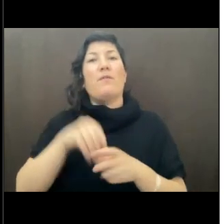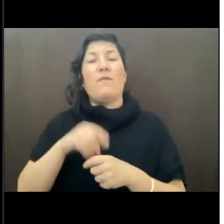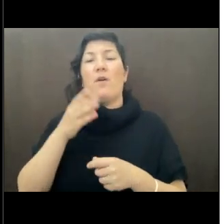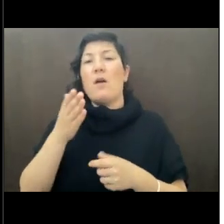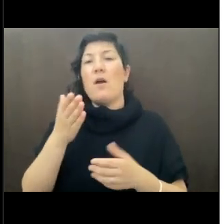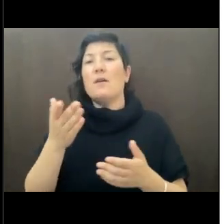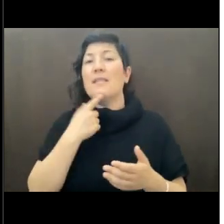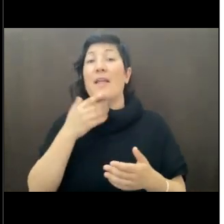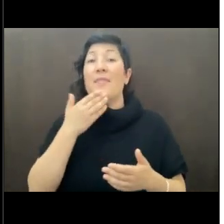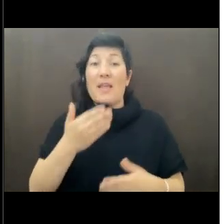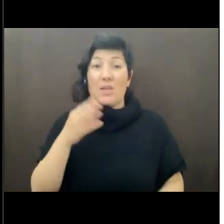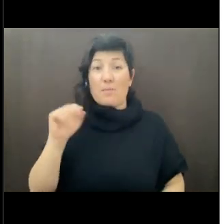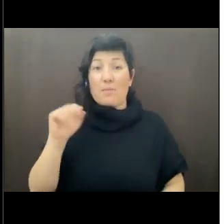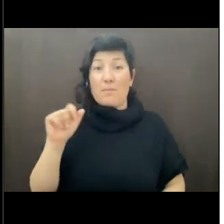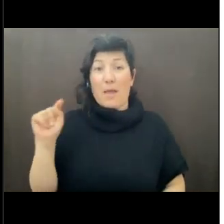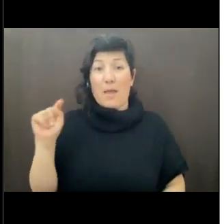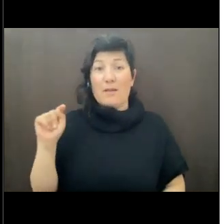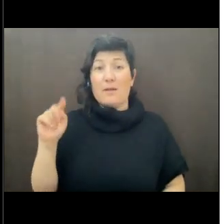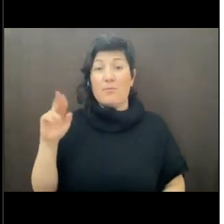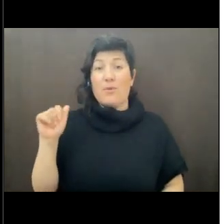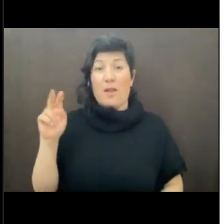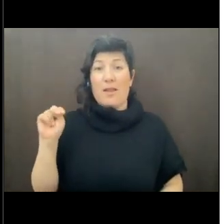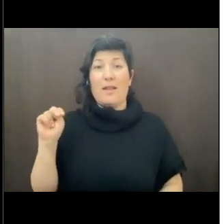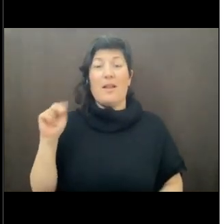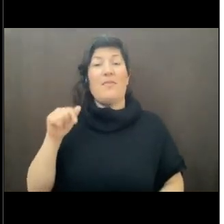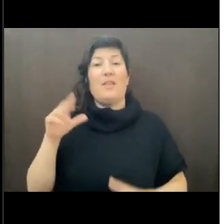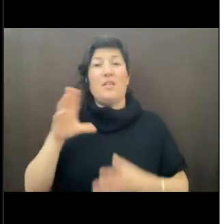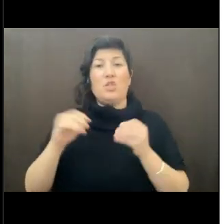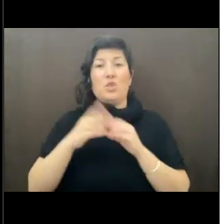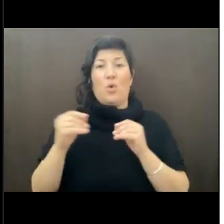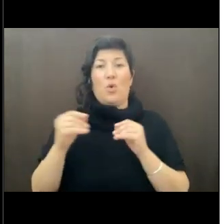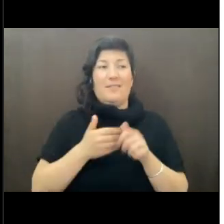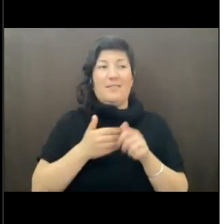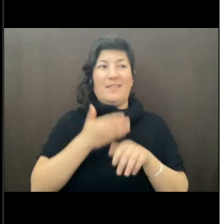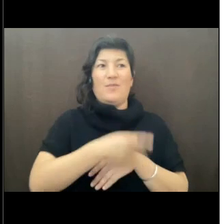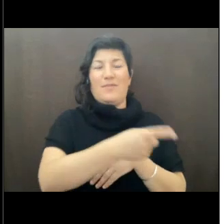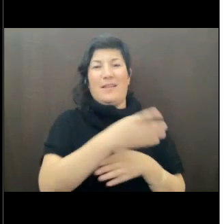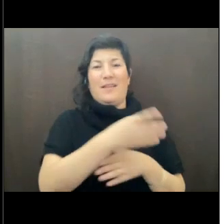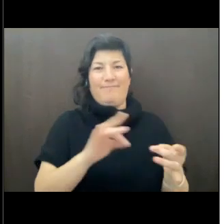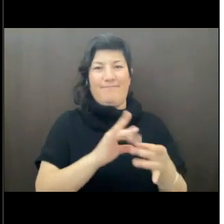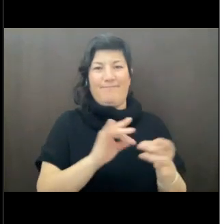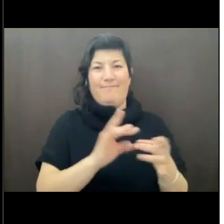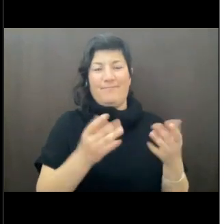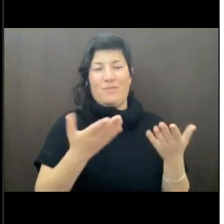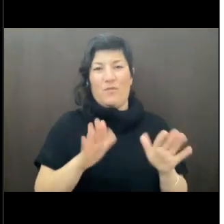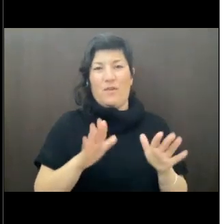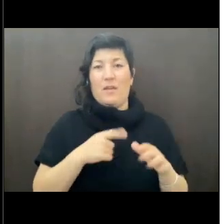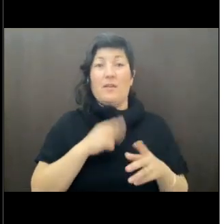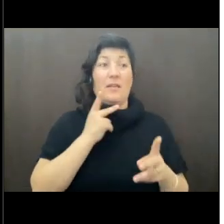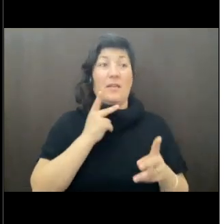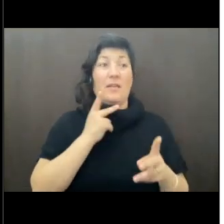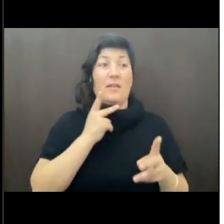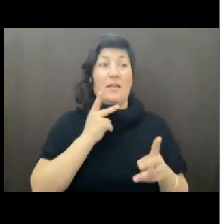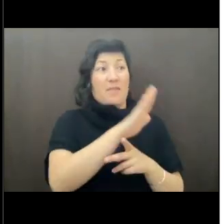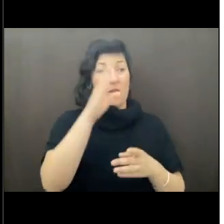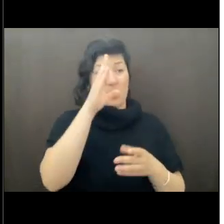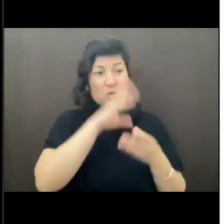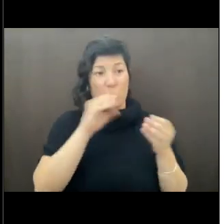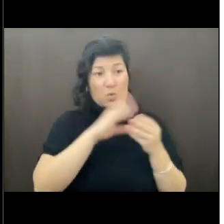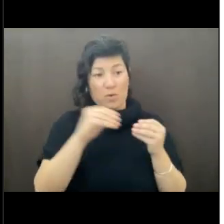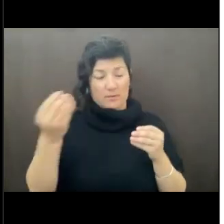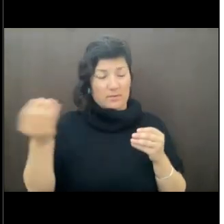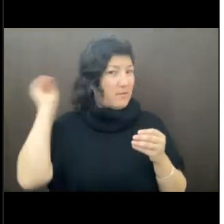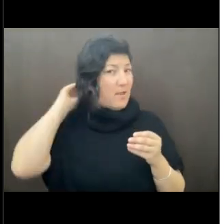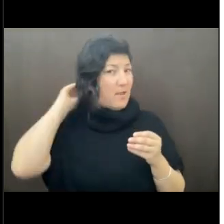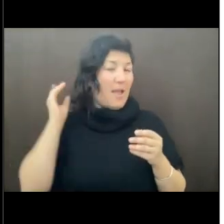and Brian, because this story will rest on their shoulders. Everything I'm going to say, you should keep those stories in mind, and I'm going to build on